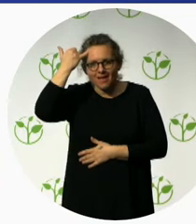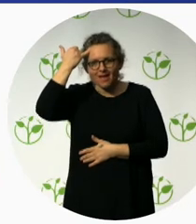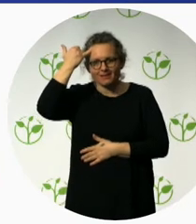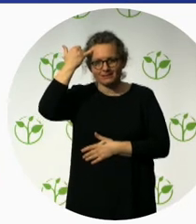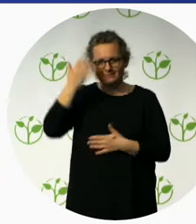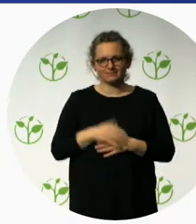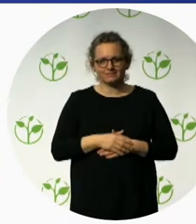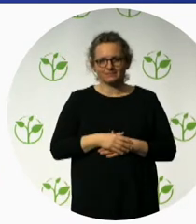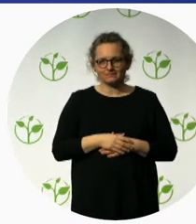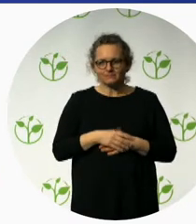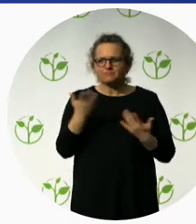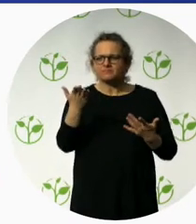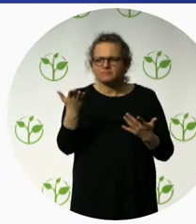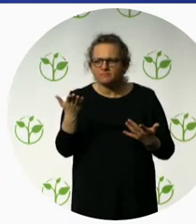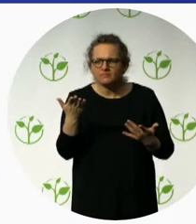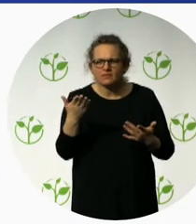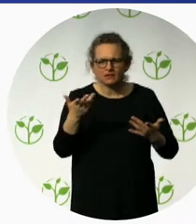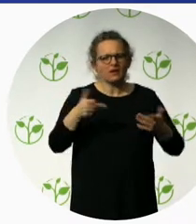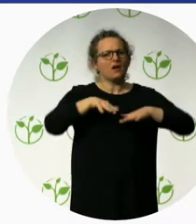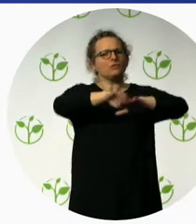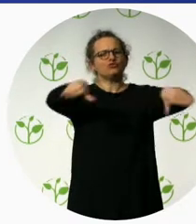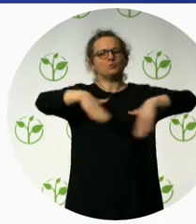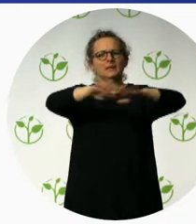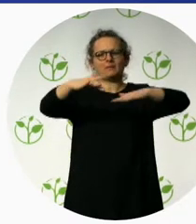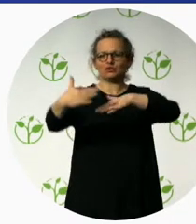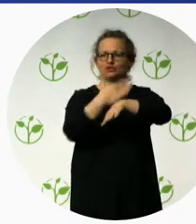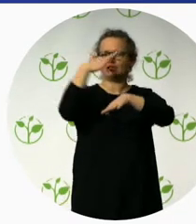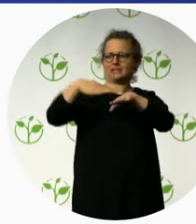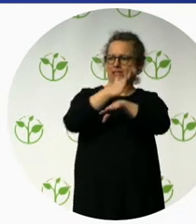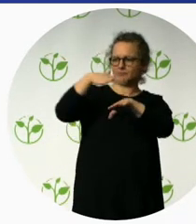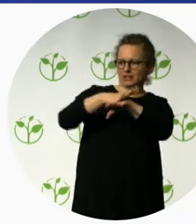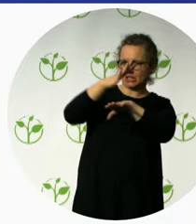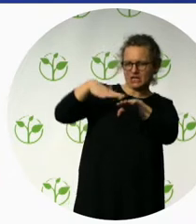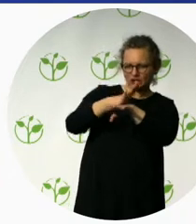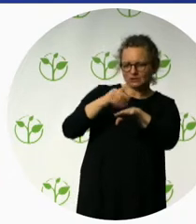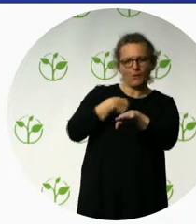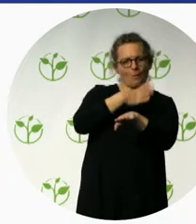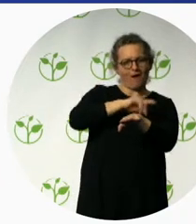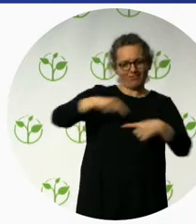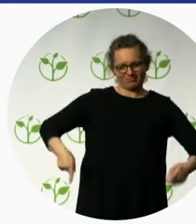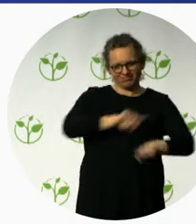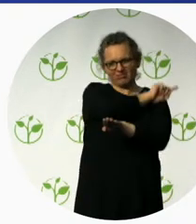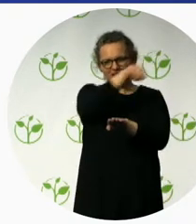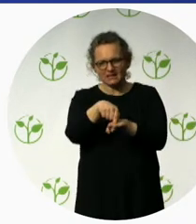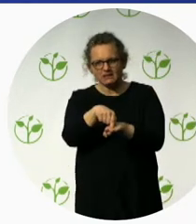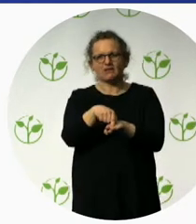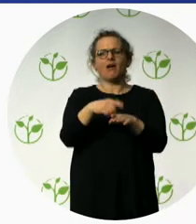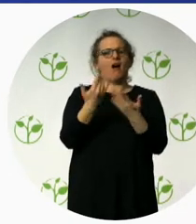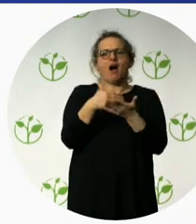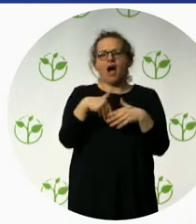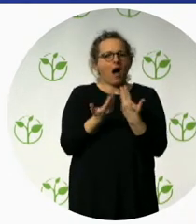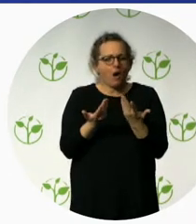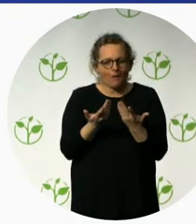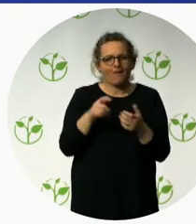the different operation sites. So, we have the off-road wheelchairs in Peru, we have the off-road wheelchairs in Argentina,